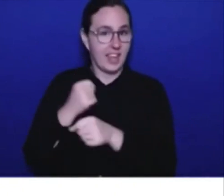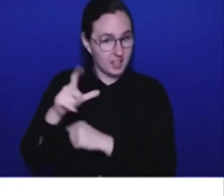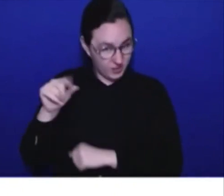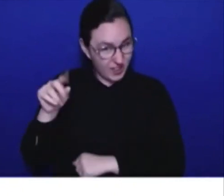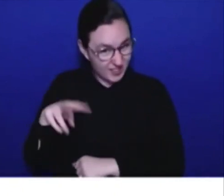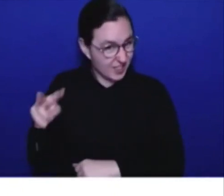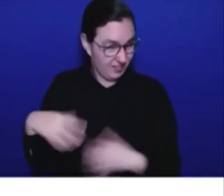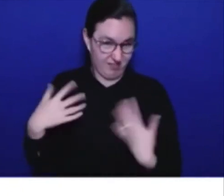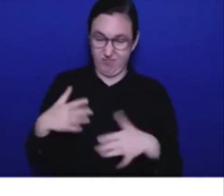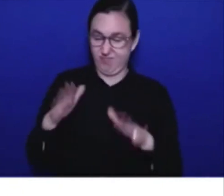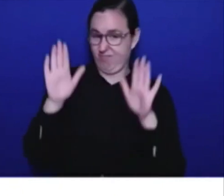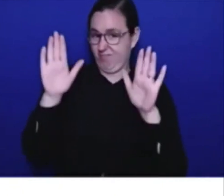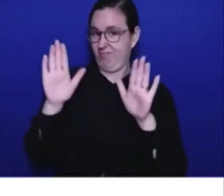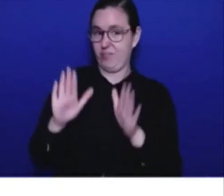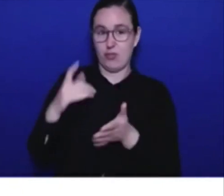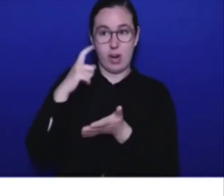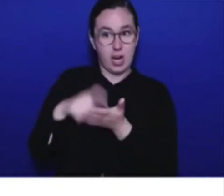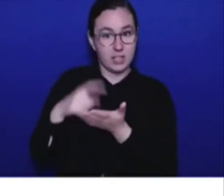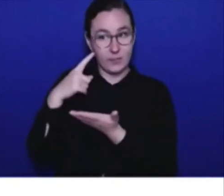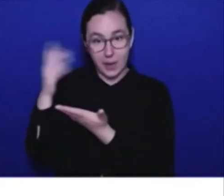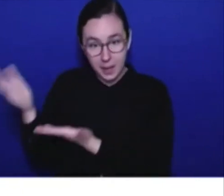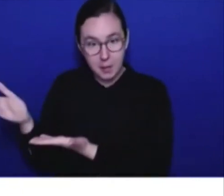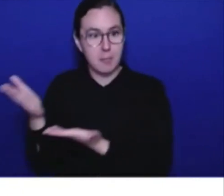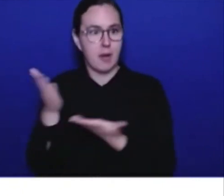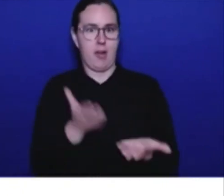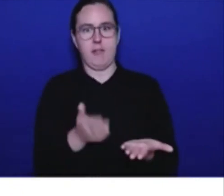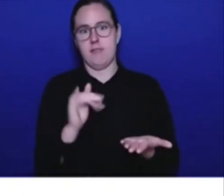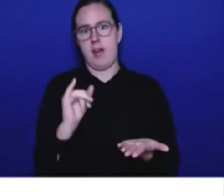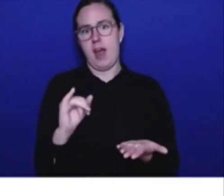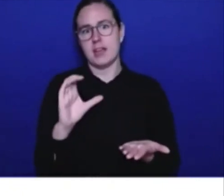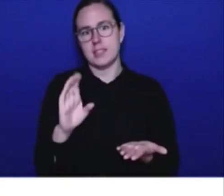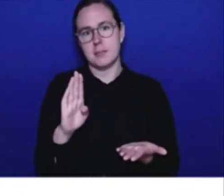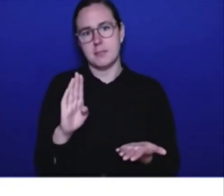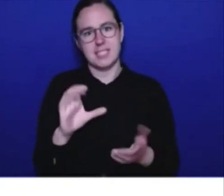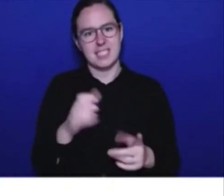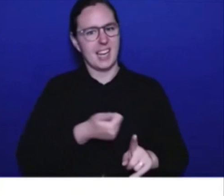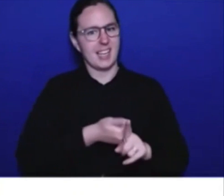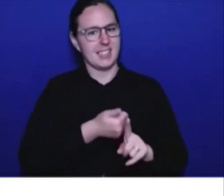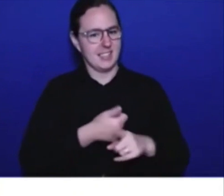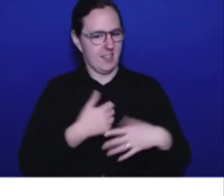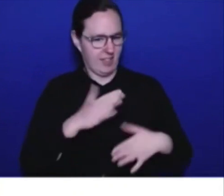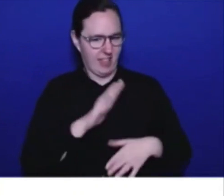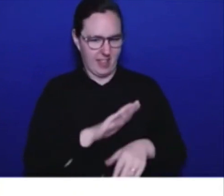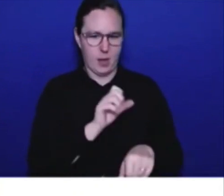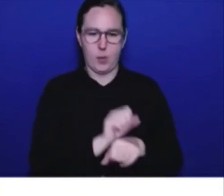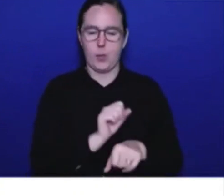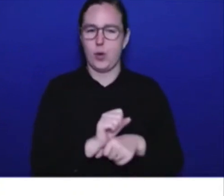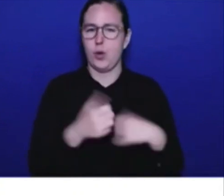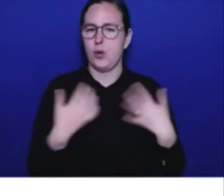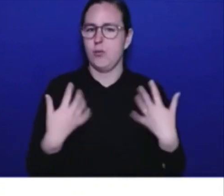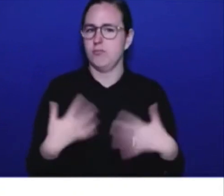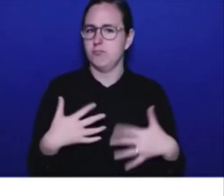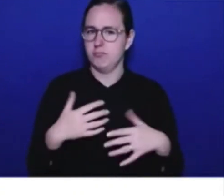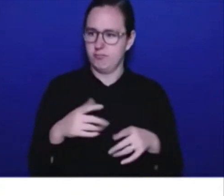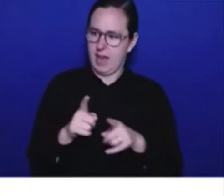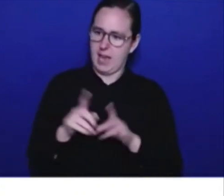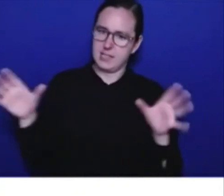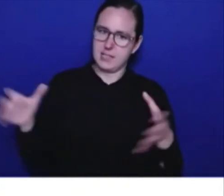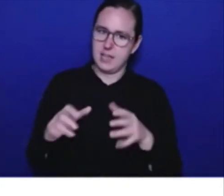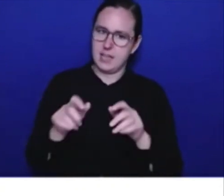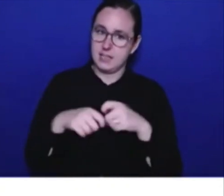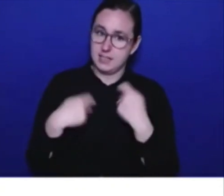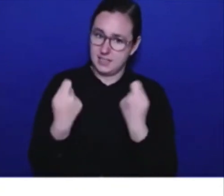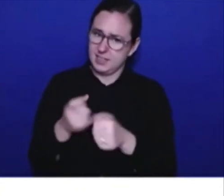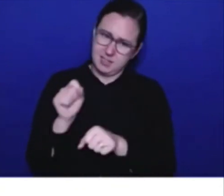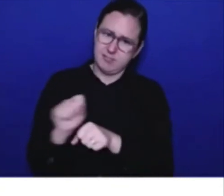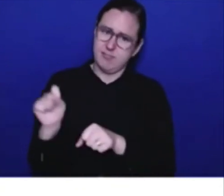ICBC of the turnaround work that has gone on here and made possible by the whole team. BC is a wonderful place